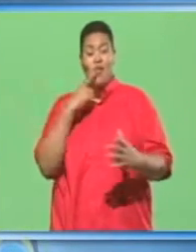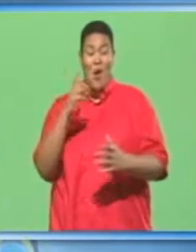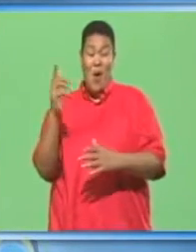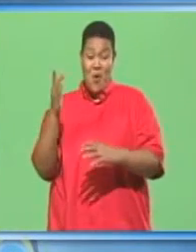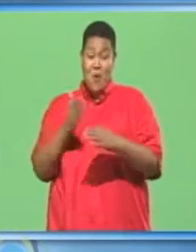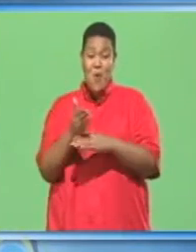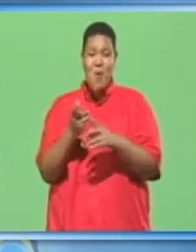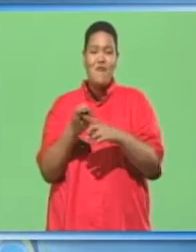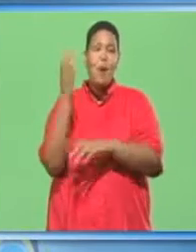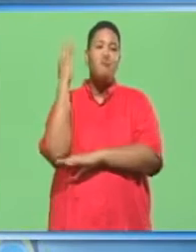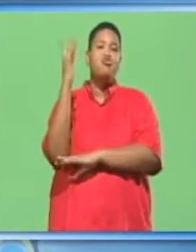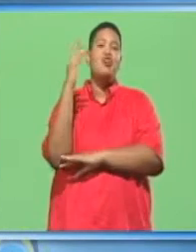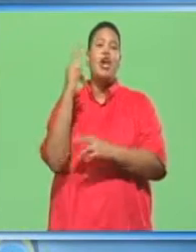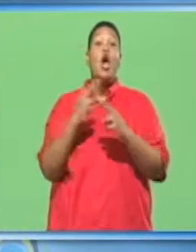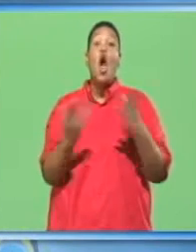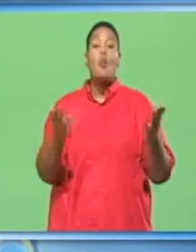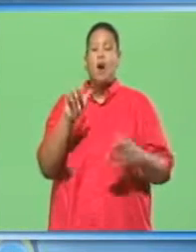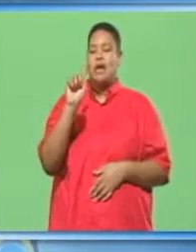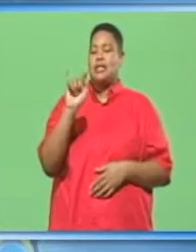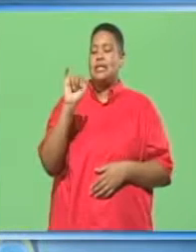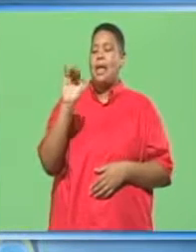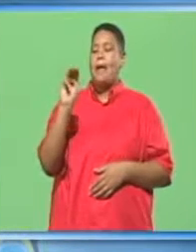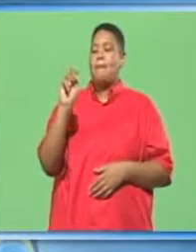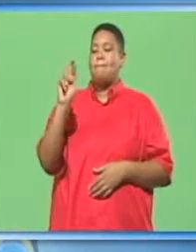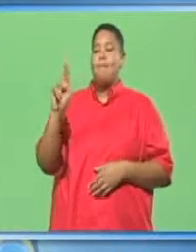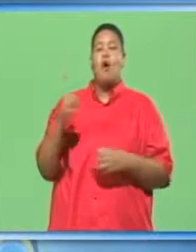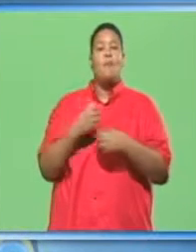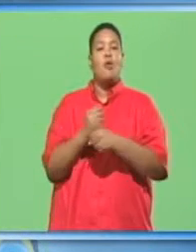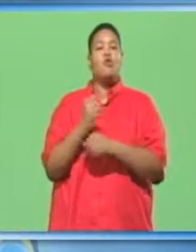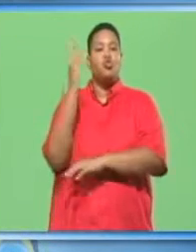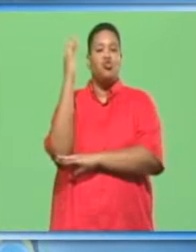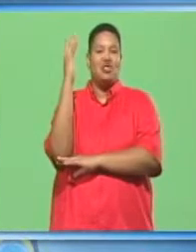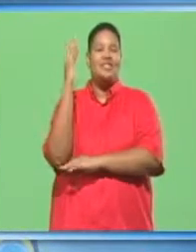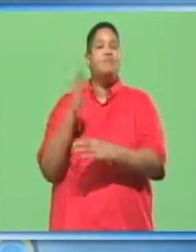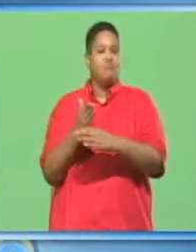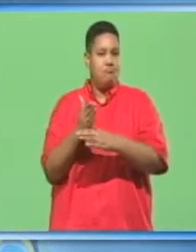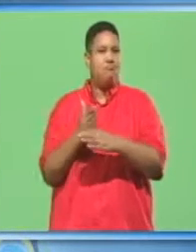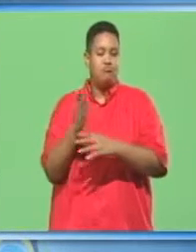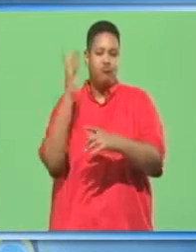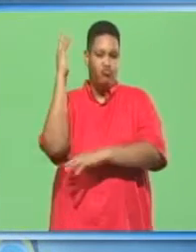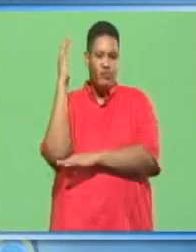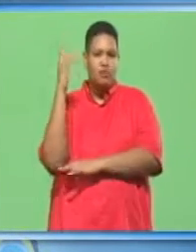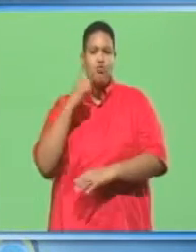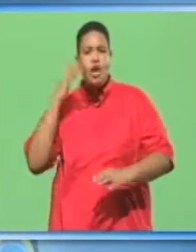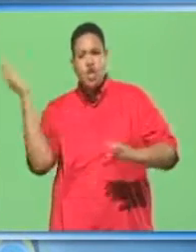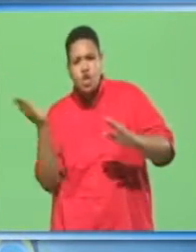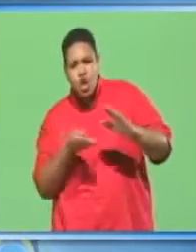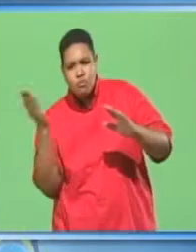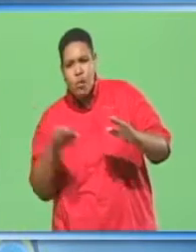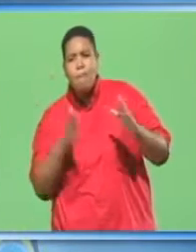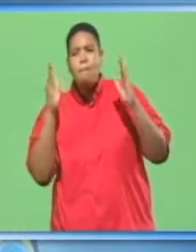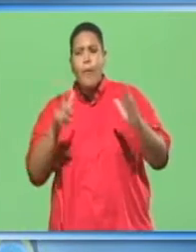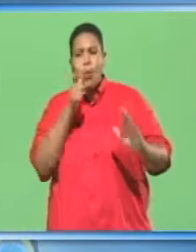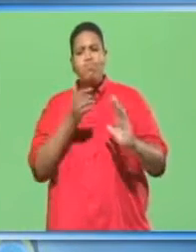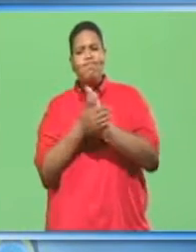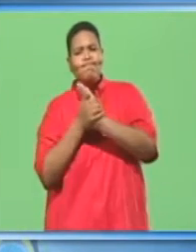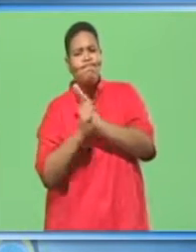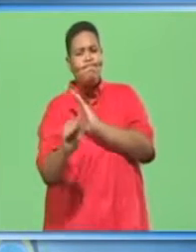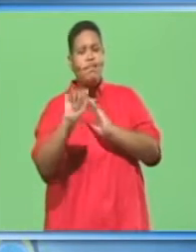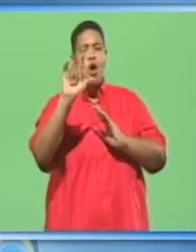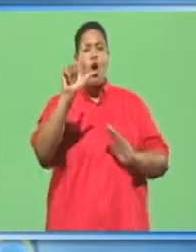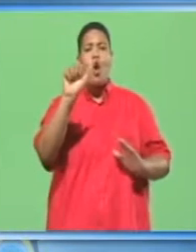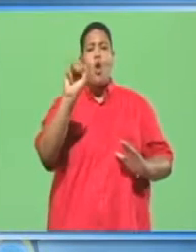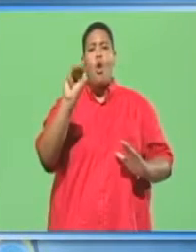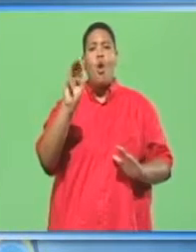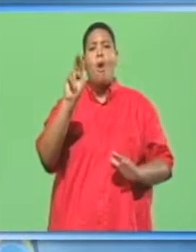which are called timber-producing trees. The trees are cut down by experienced lumberjacks. The persons who cut the tree do so